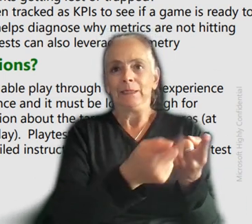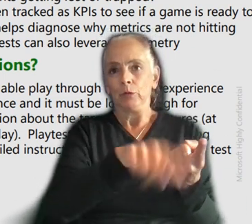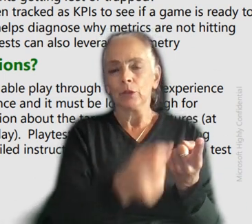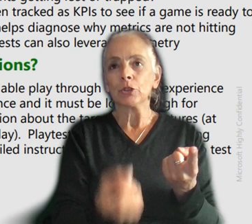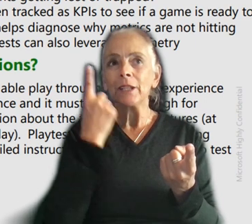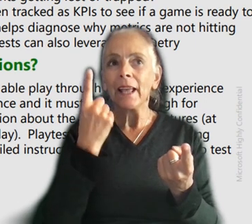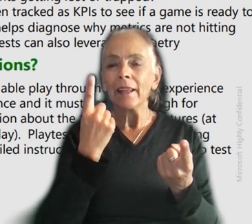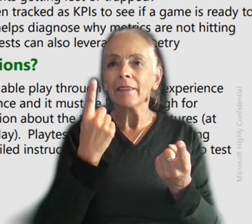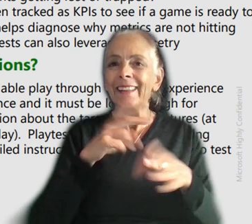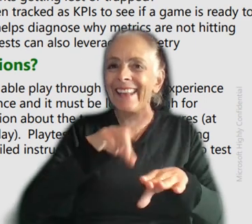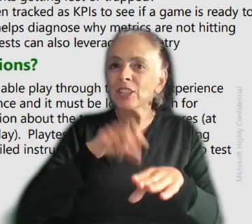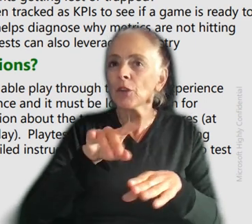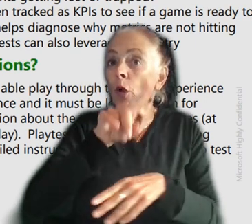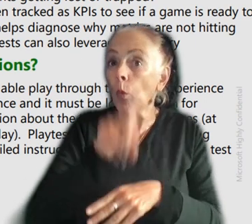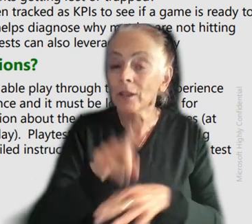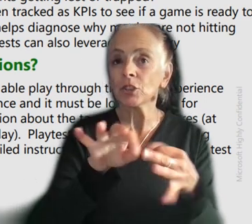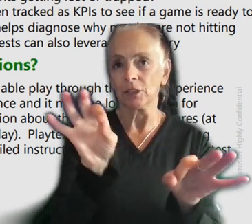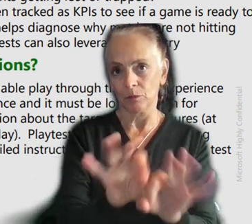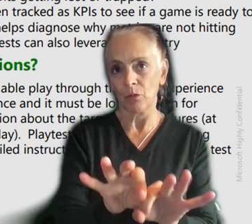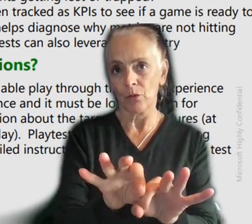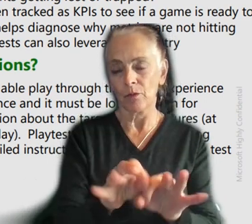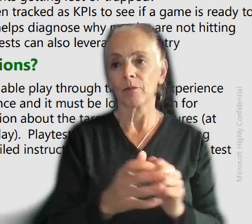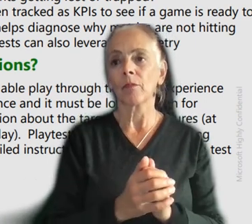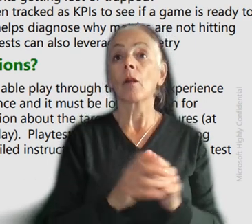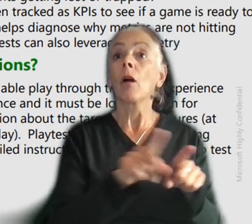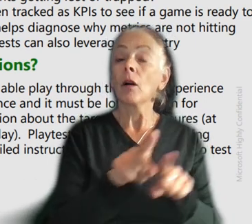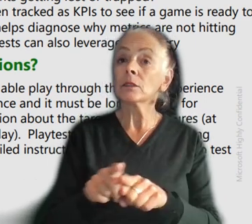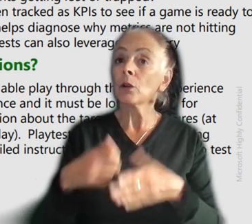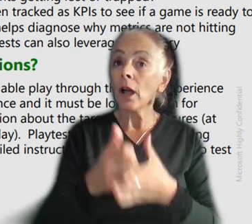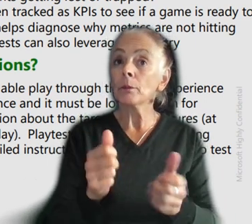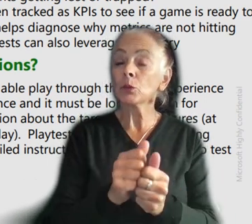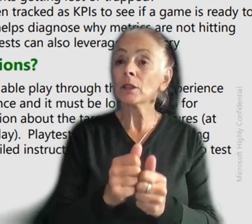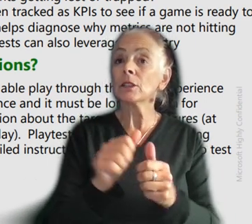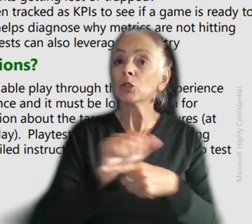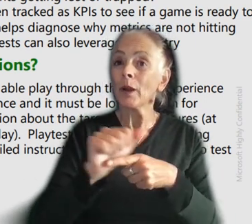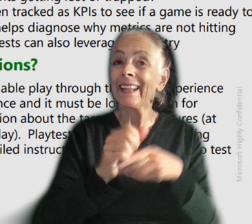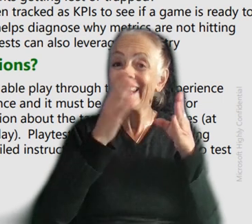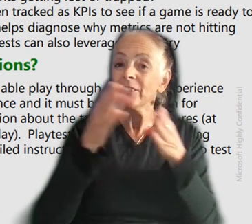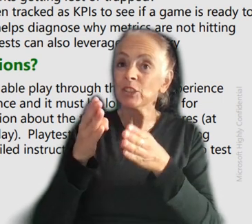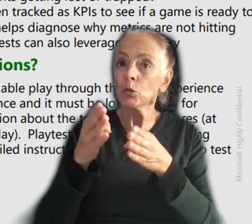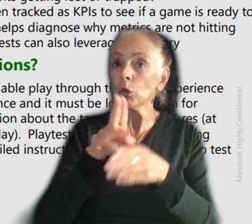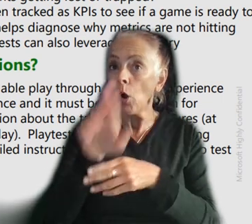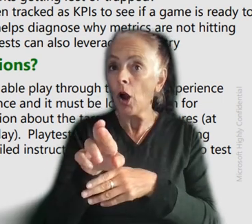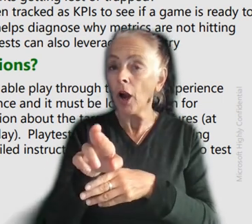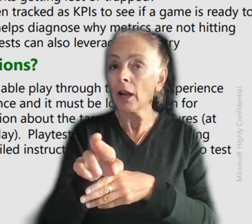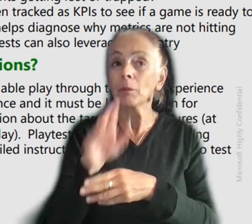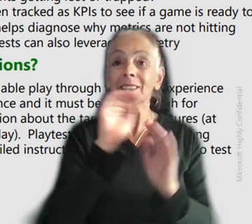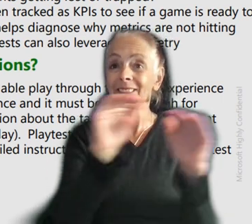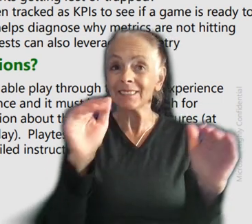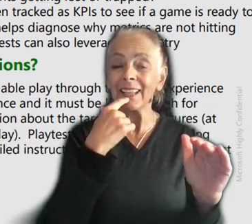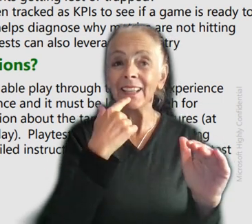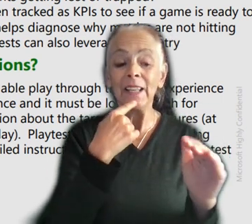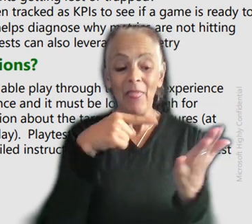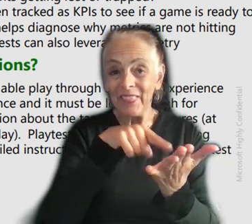question that matters to them. It is also, however, very useful when training individual URs, right? You can go through and say, look, this is the thing you need to